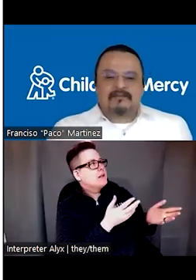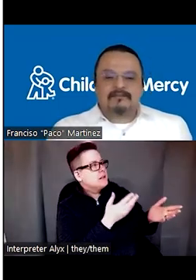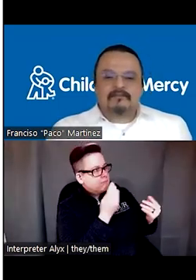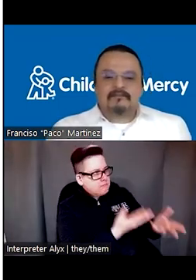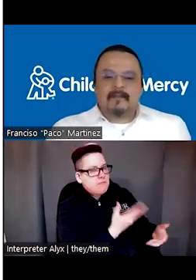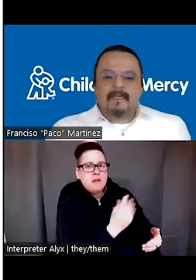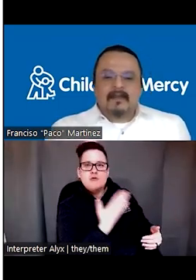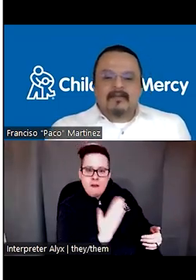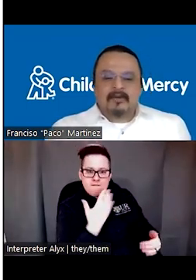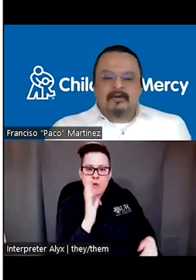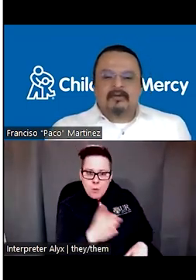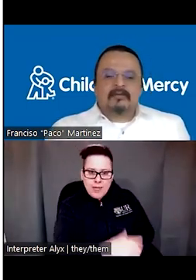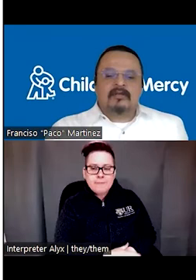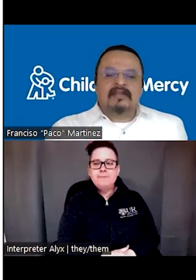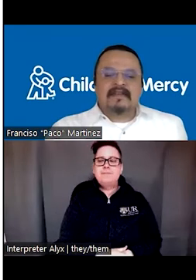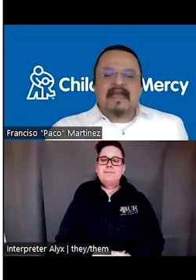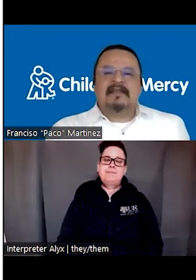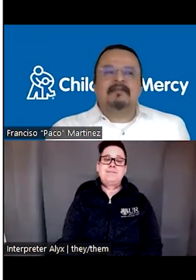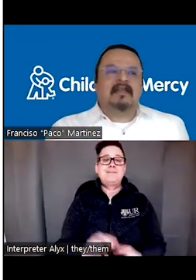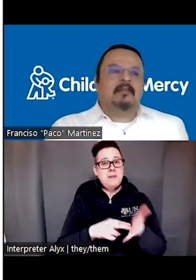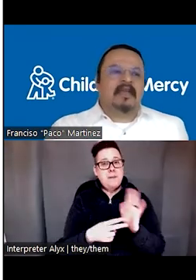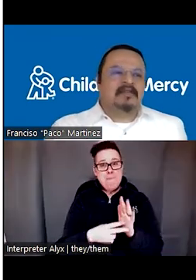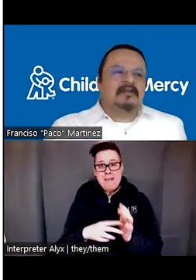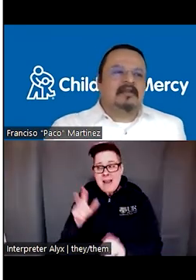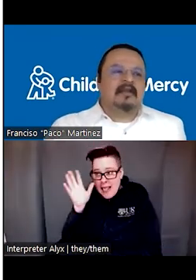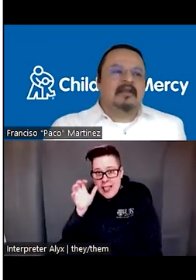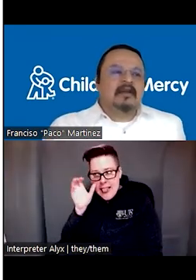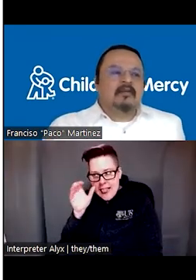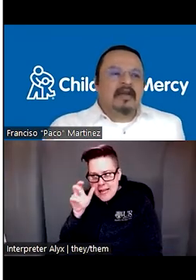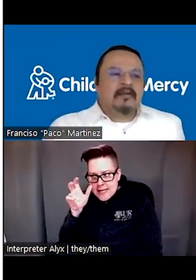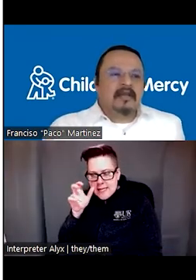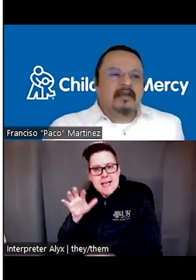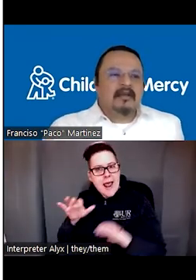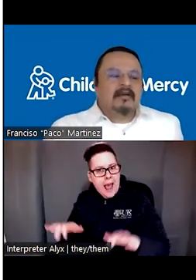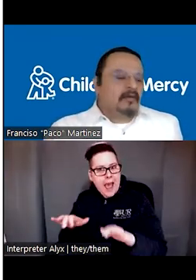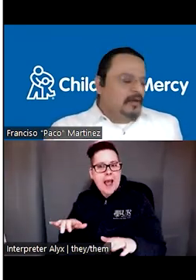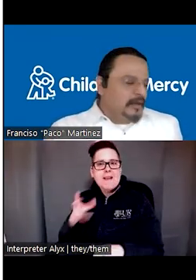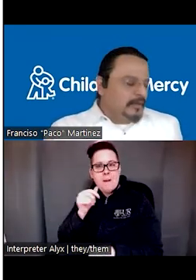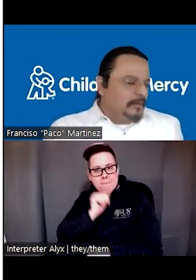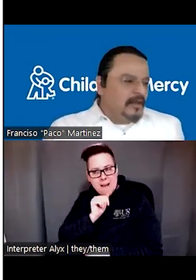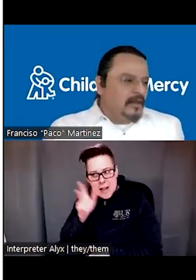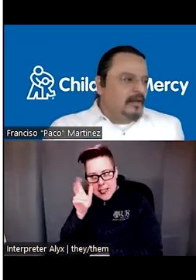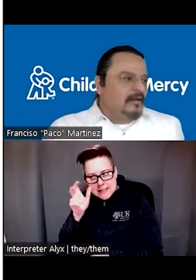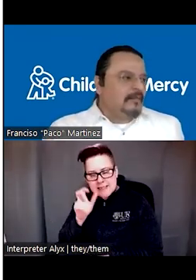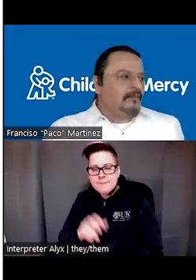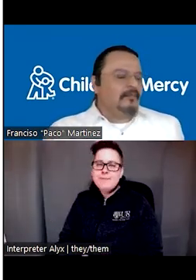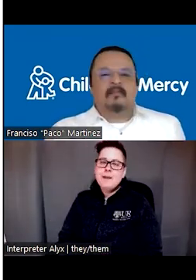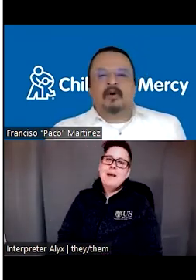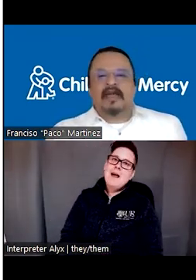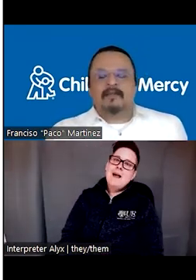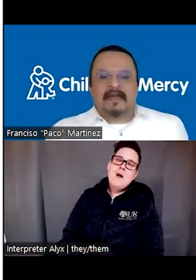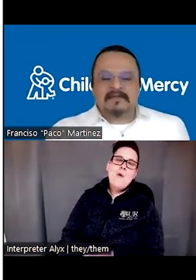that. So you listen actively and patiently. One of the, one of the, uh, uh,